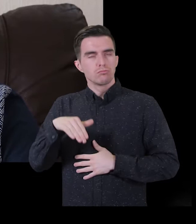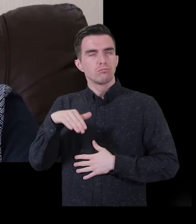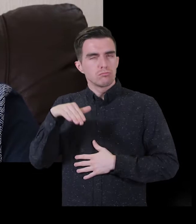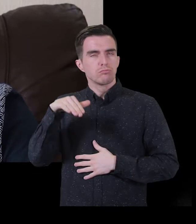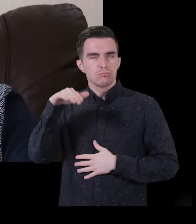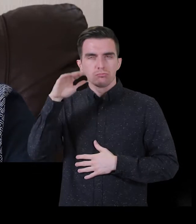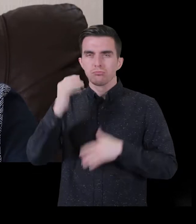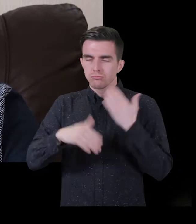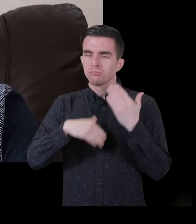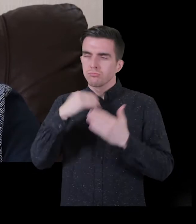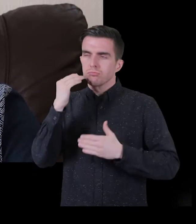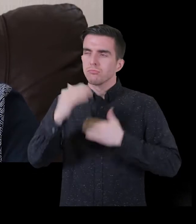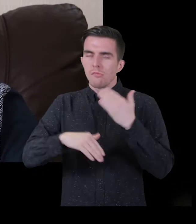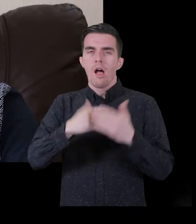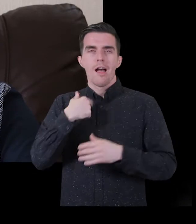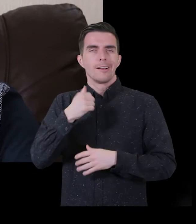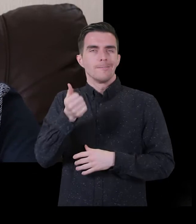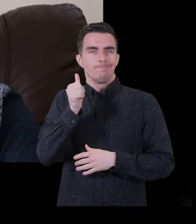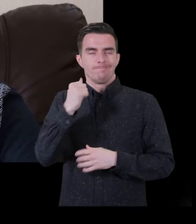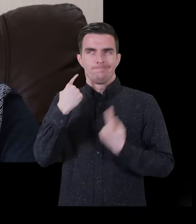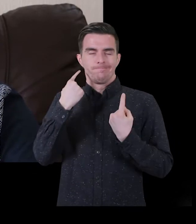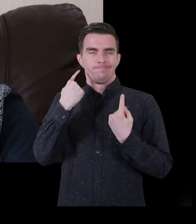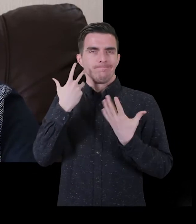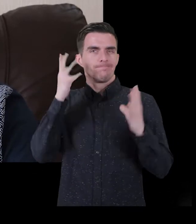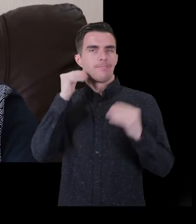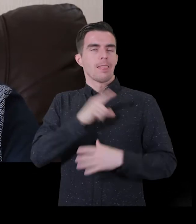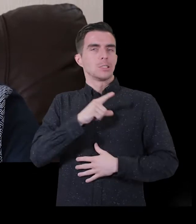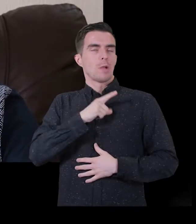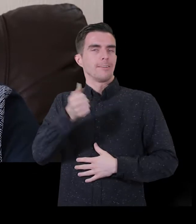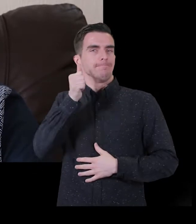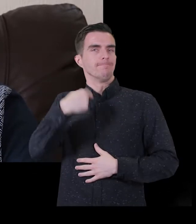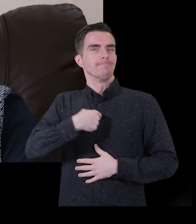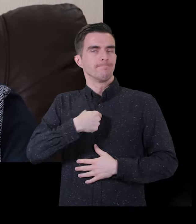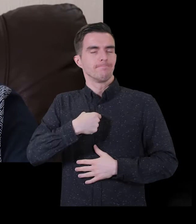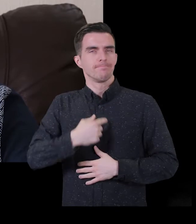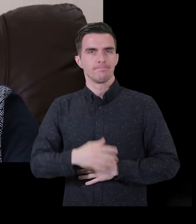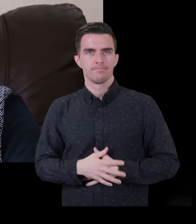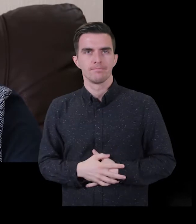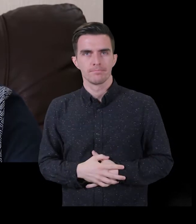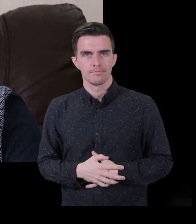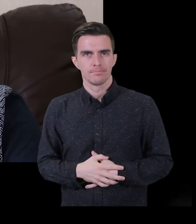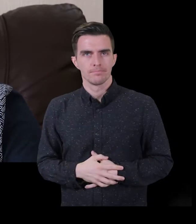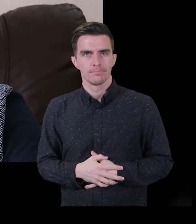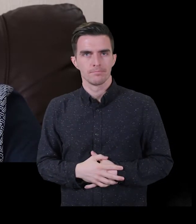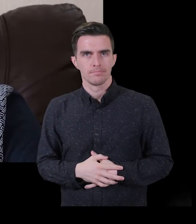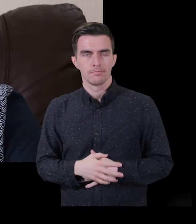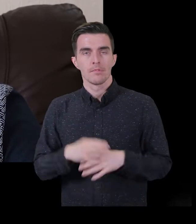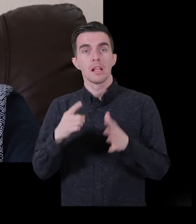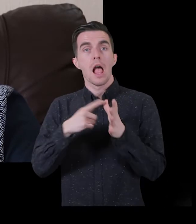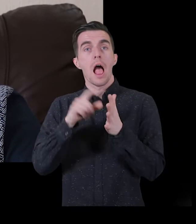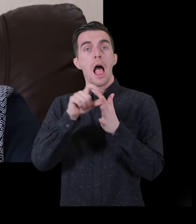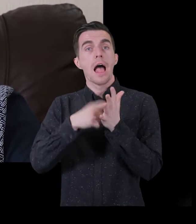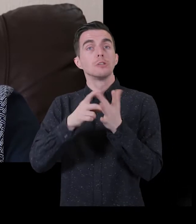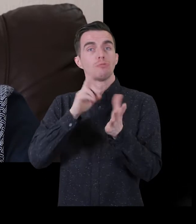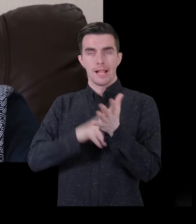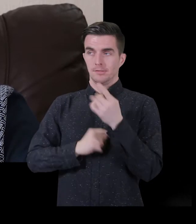felt inferior to all the other children, even from a very, very, very young age, I can say that. And as I got